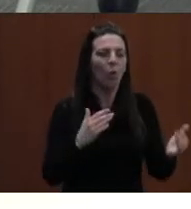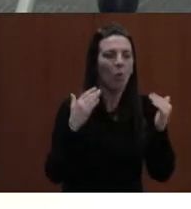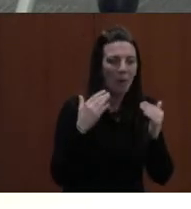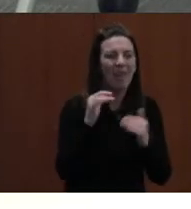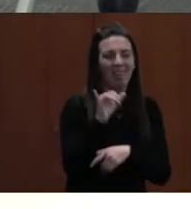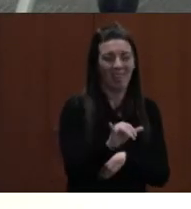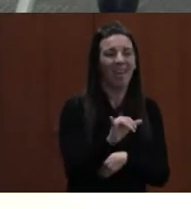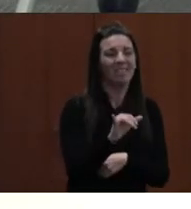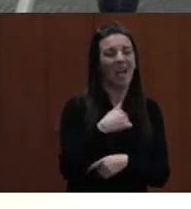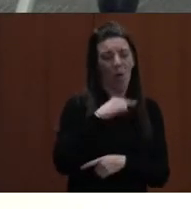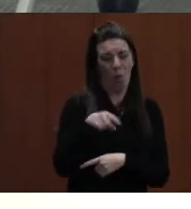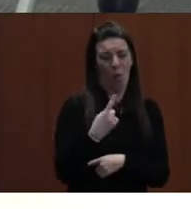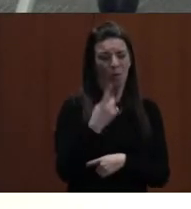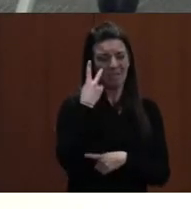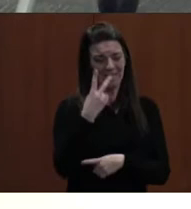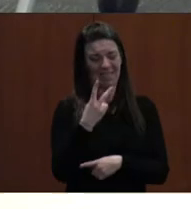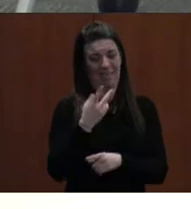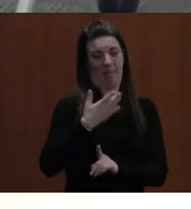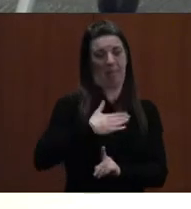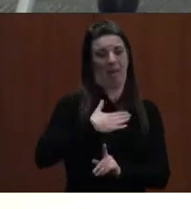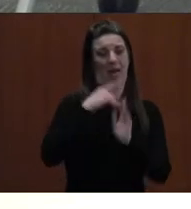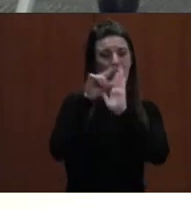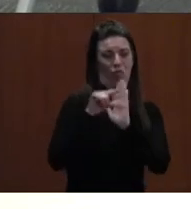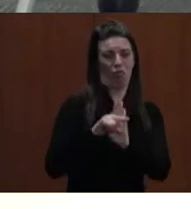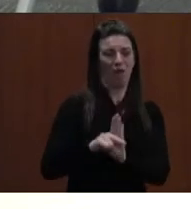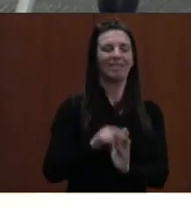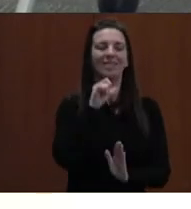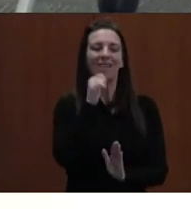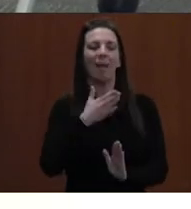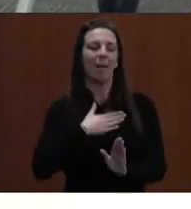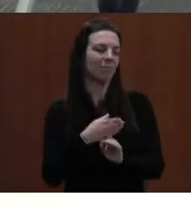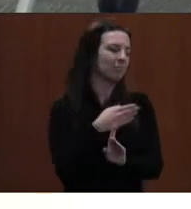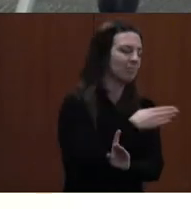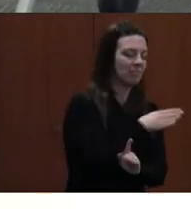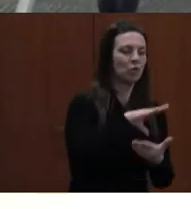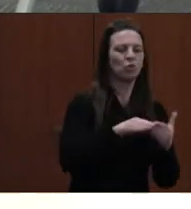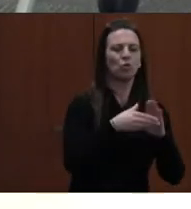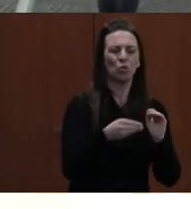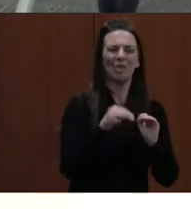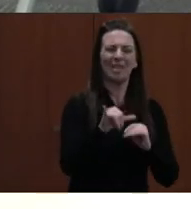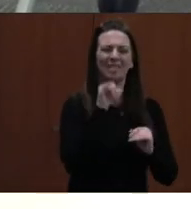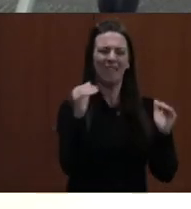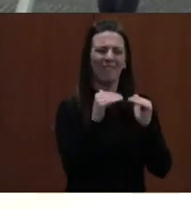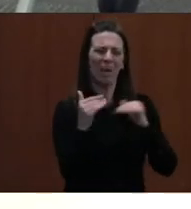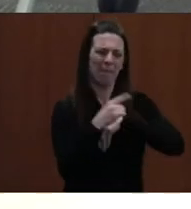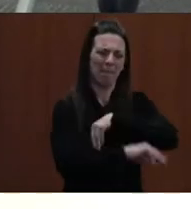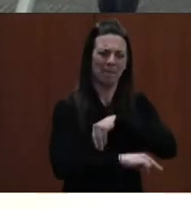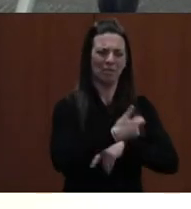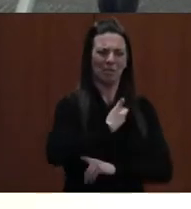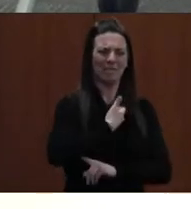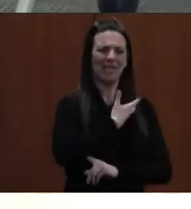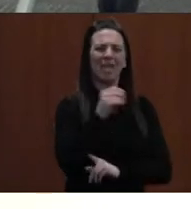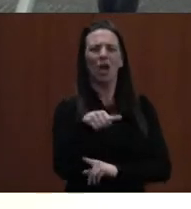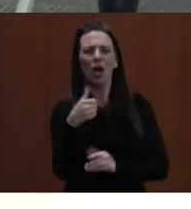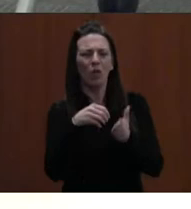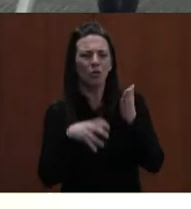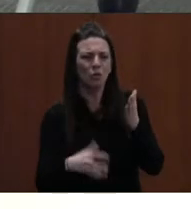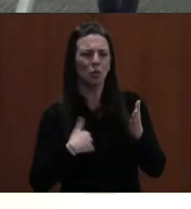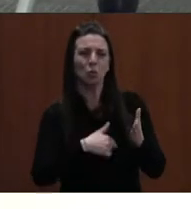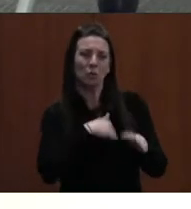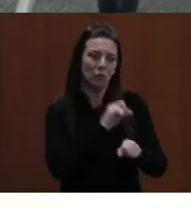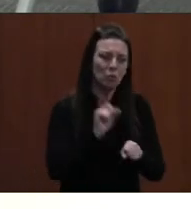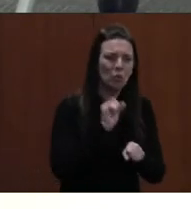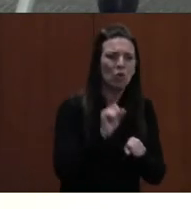They only get to see my ranking, not the story behind it. It is unfair to penalize me and other middle college students when we work extremely hard to maintain our grades,